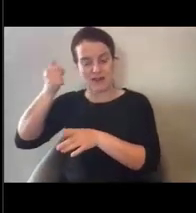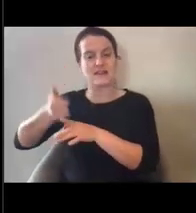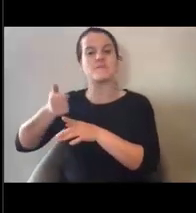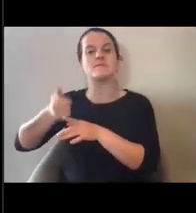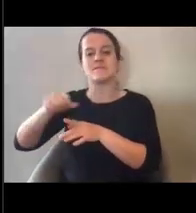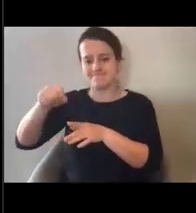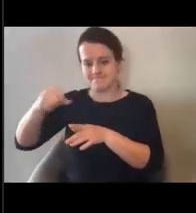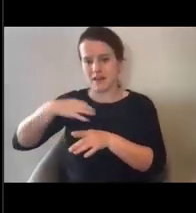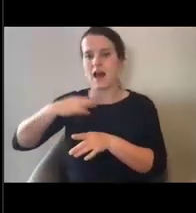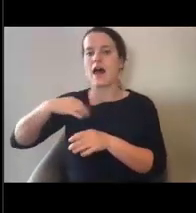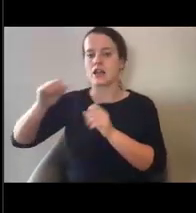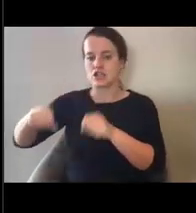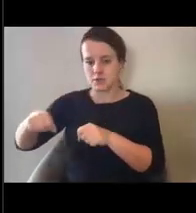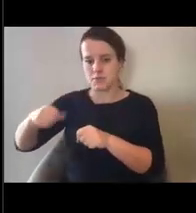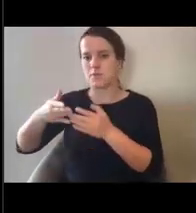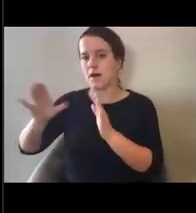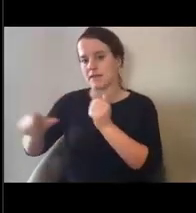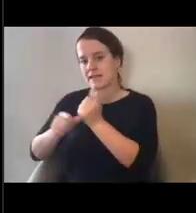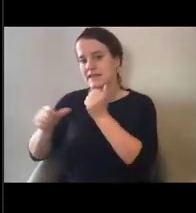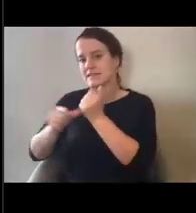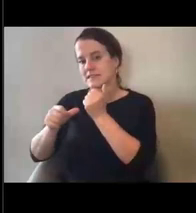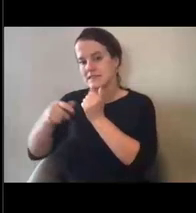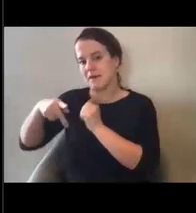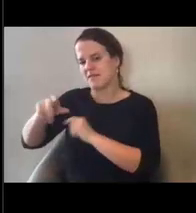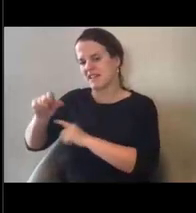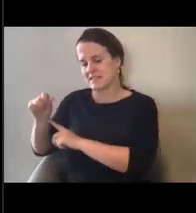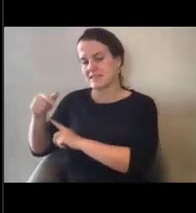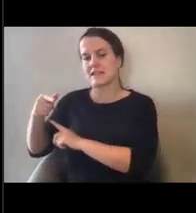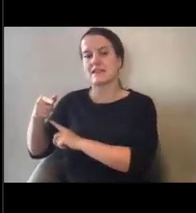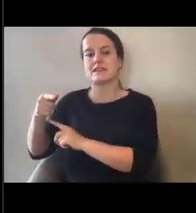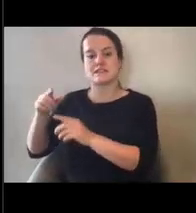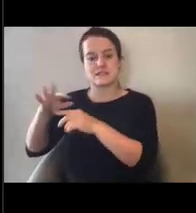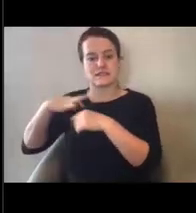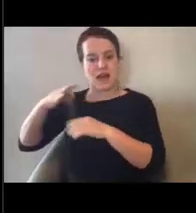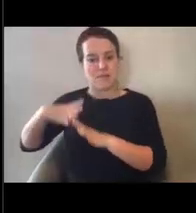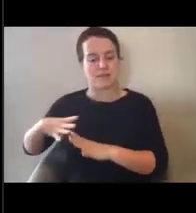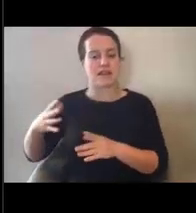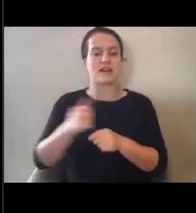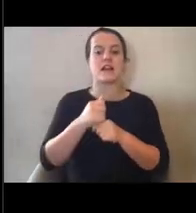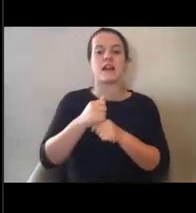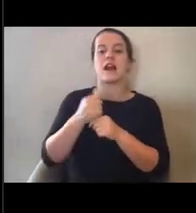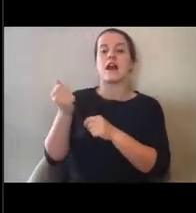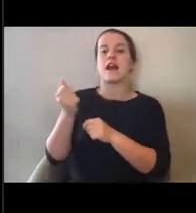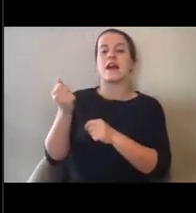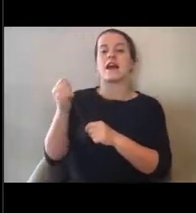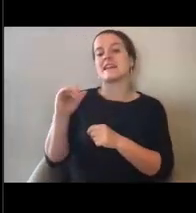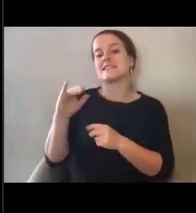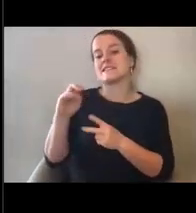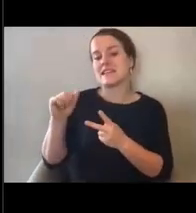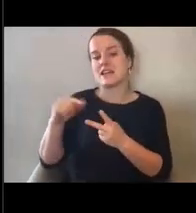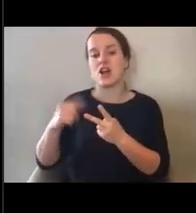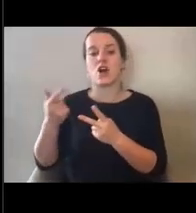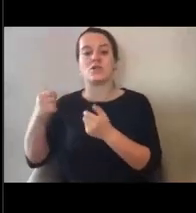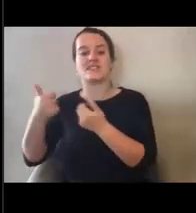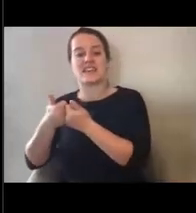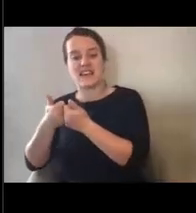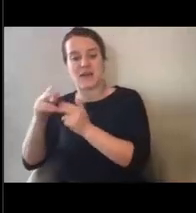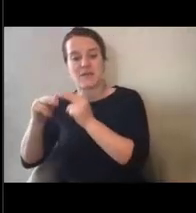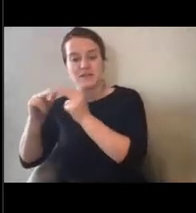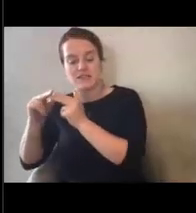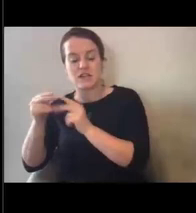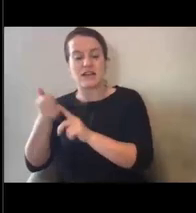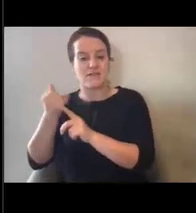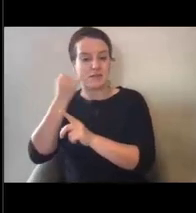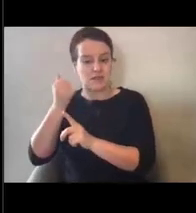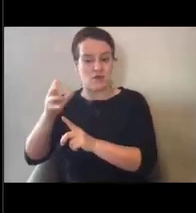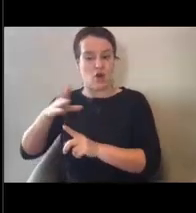public assistance applicant. And that includes gaming facilities, casinos, and things like that, as long as they are owned, and the legal responsibility